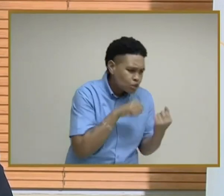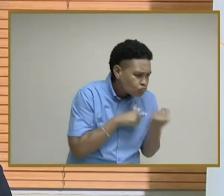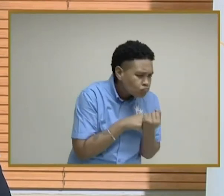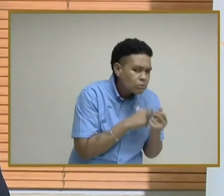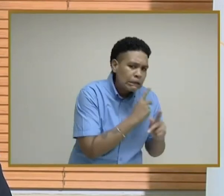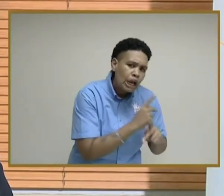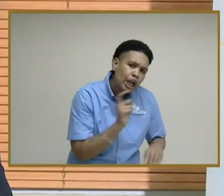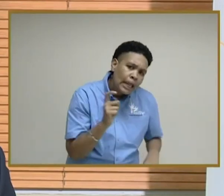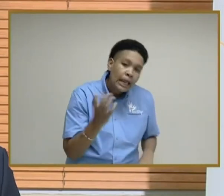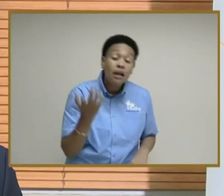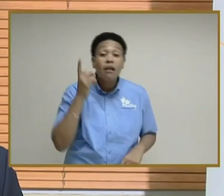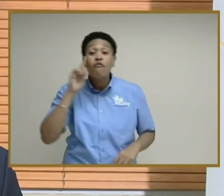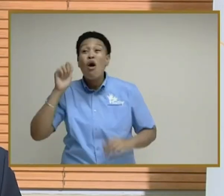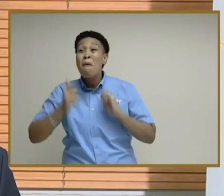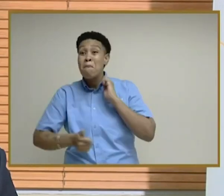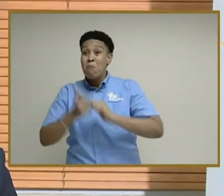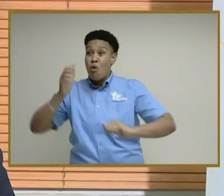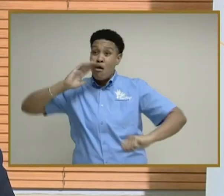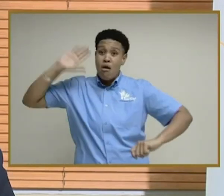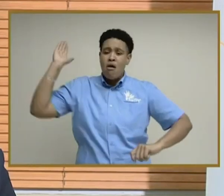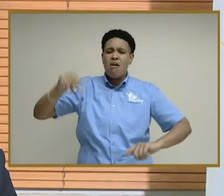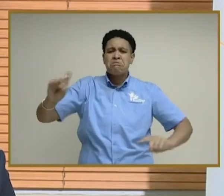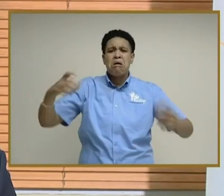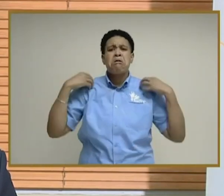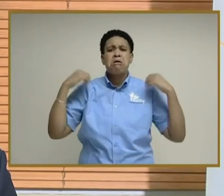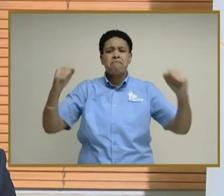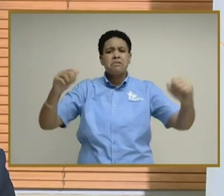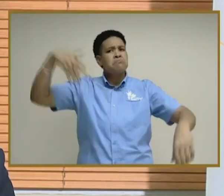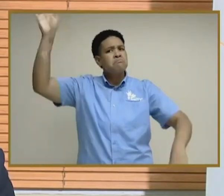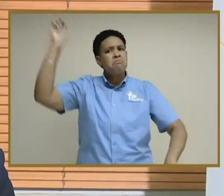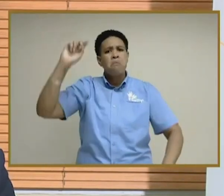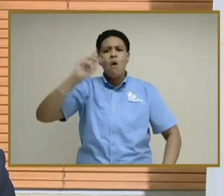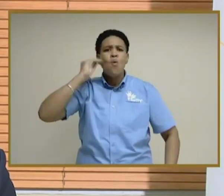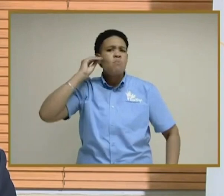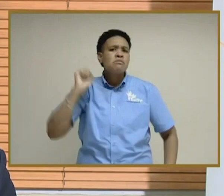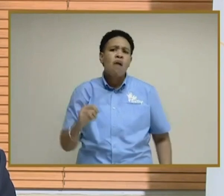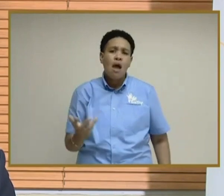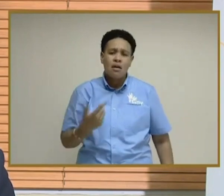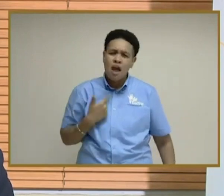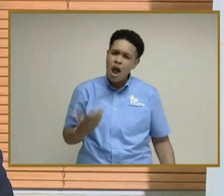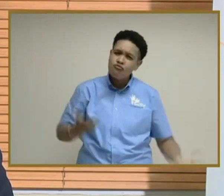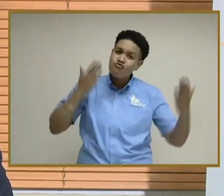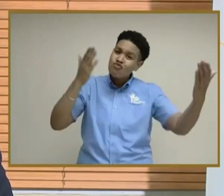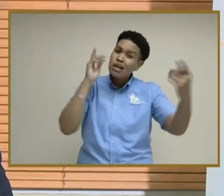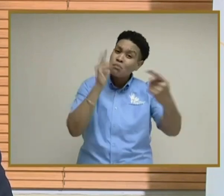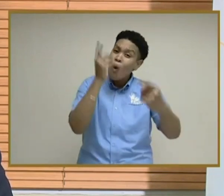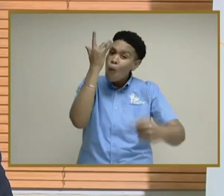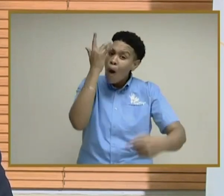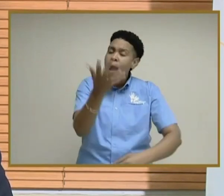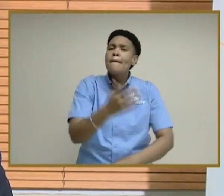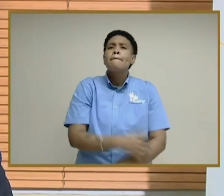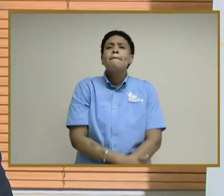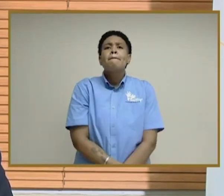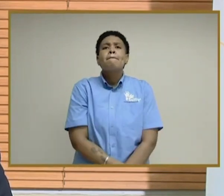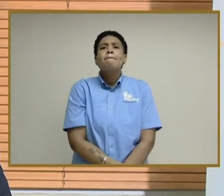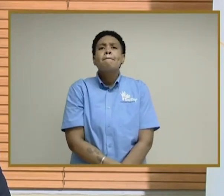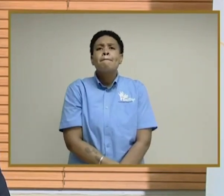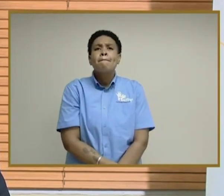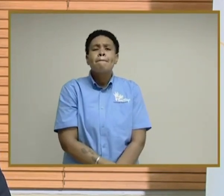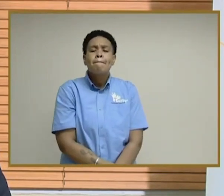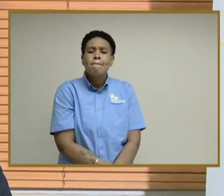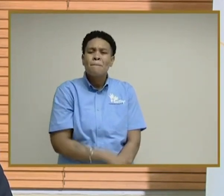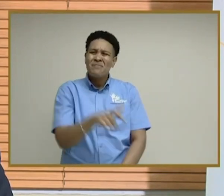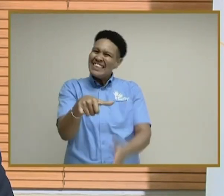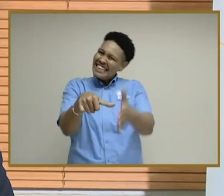rest, for the most part, can recover at home. I raise the point as a point of